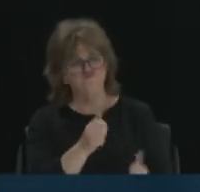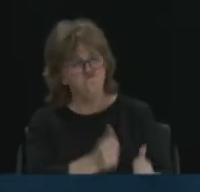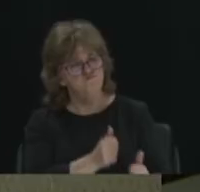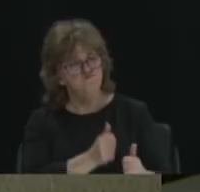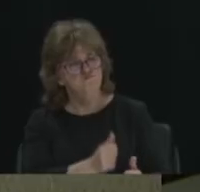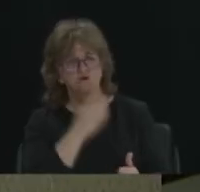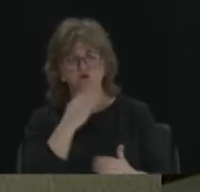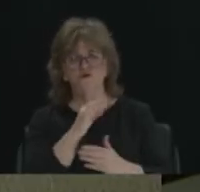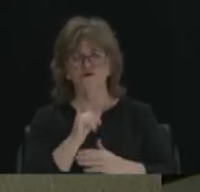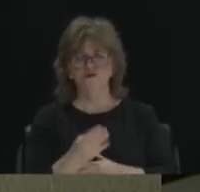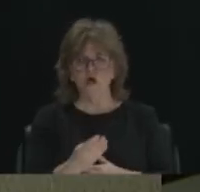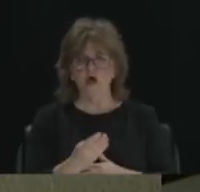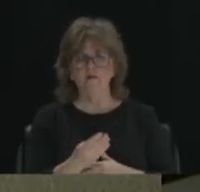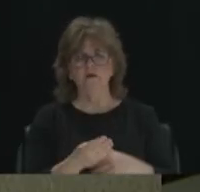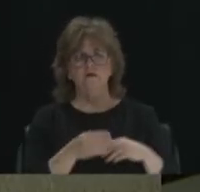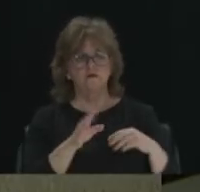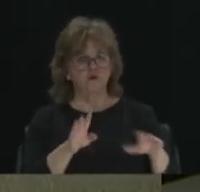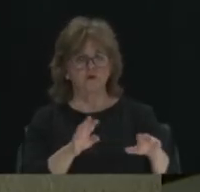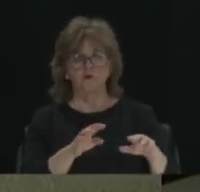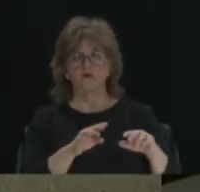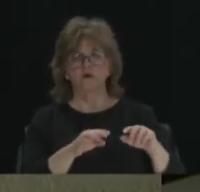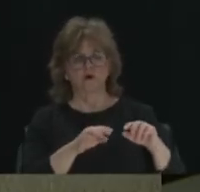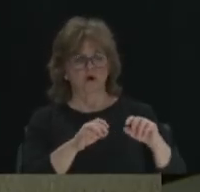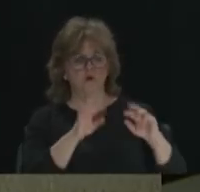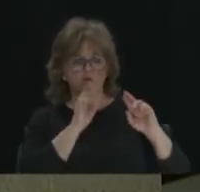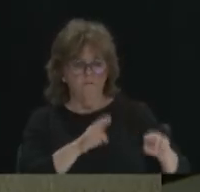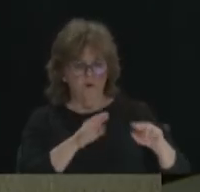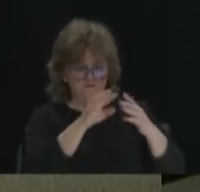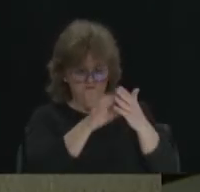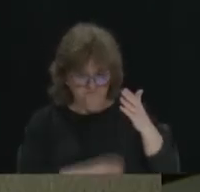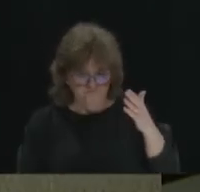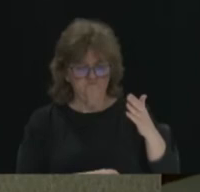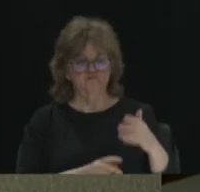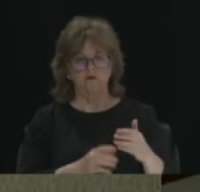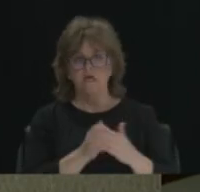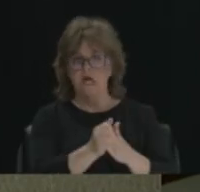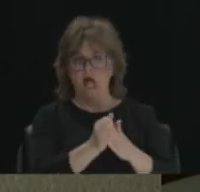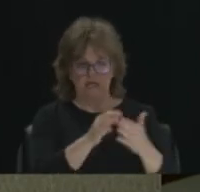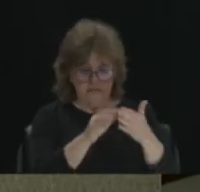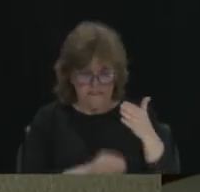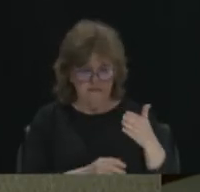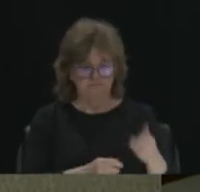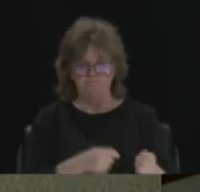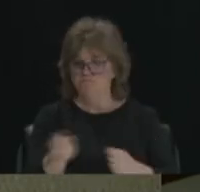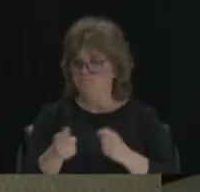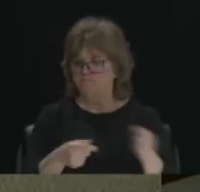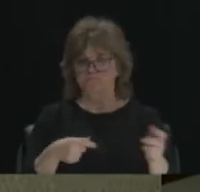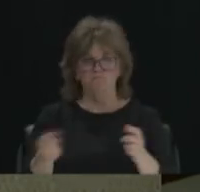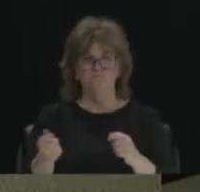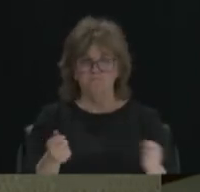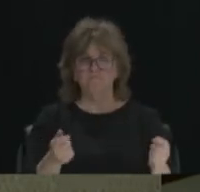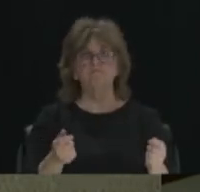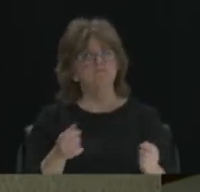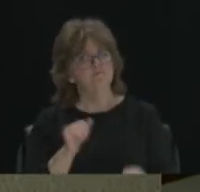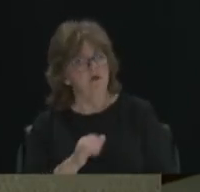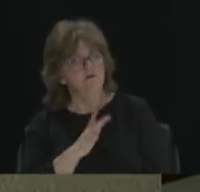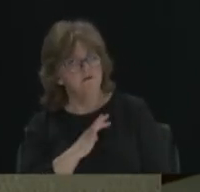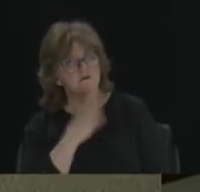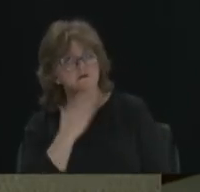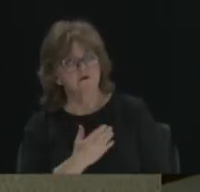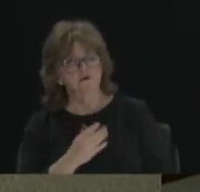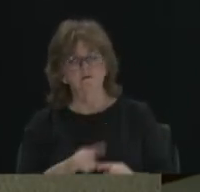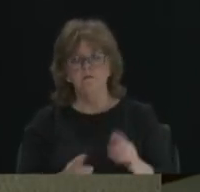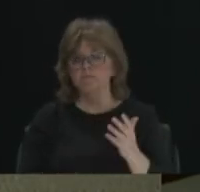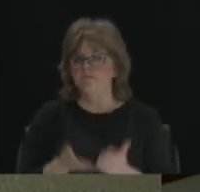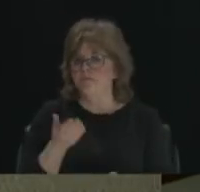and you're putting those reports together, you know, getting all the voter guys and things like that. Right. You know, that's, you know, and maybe, just